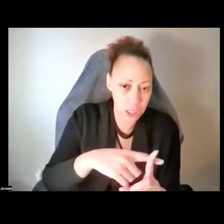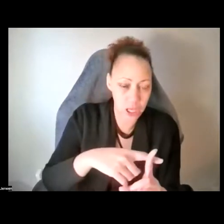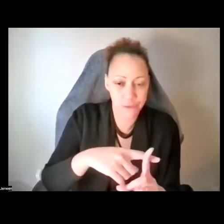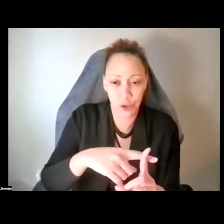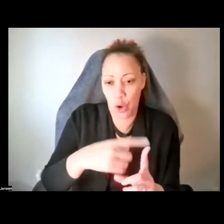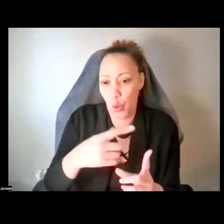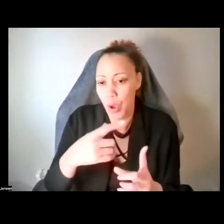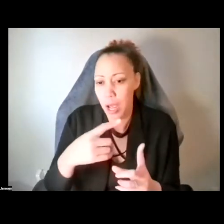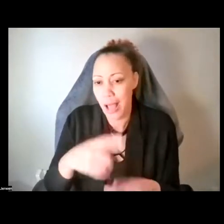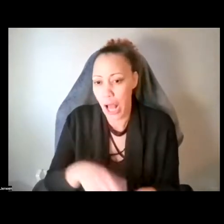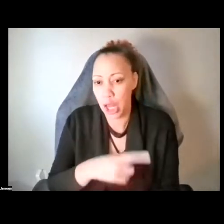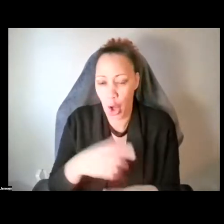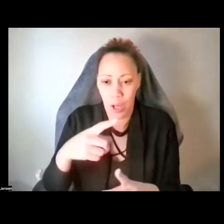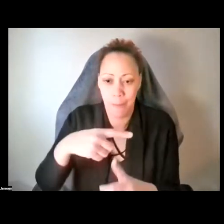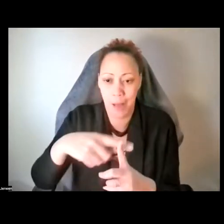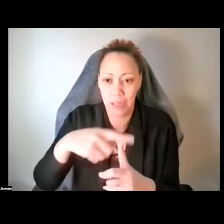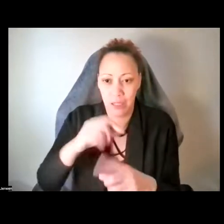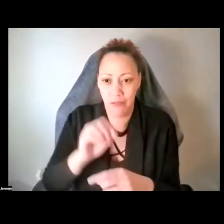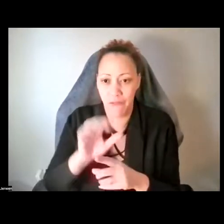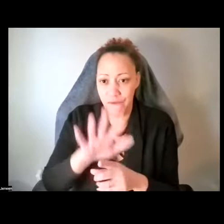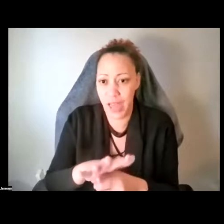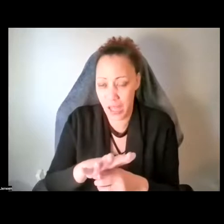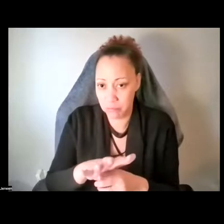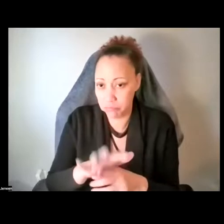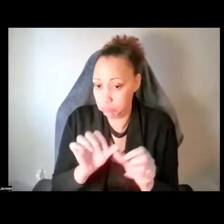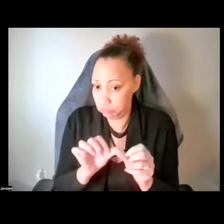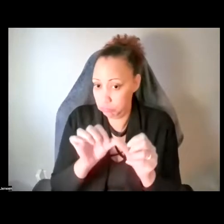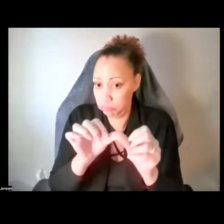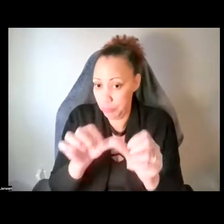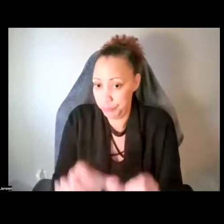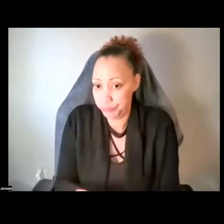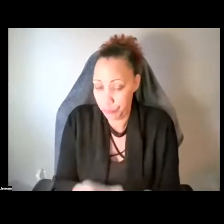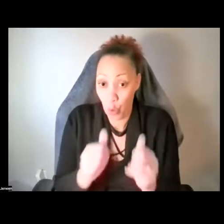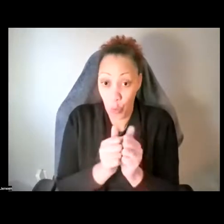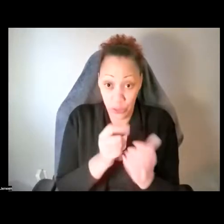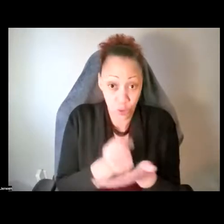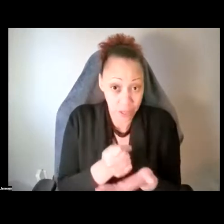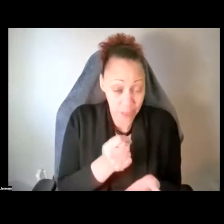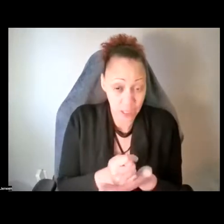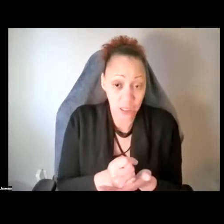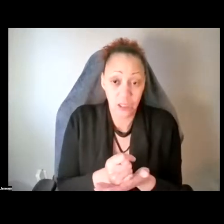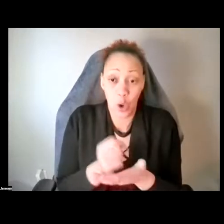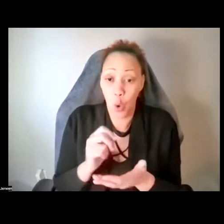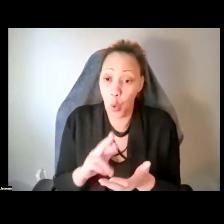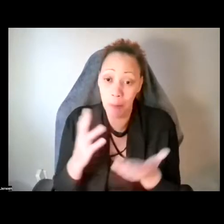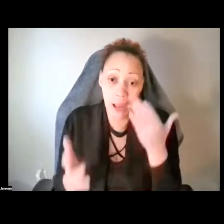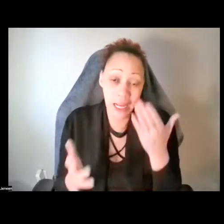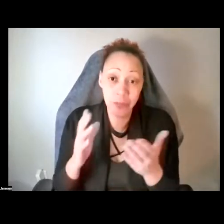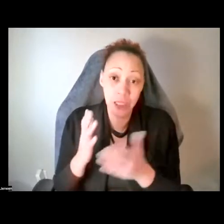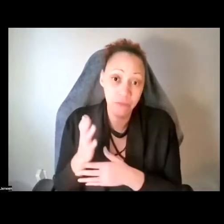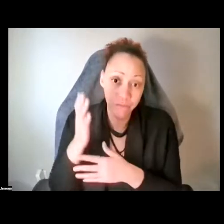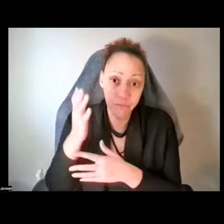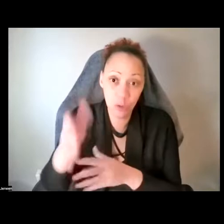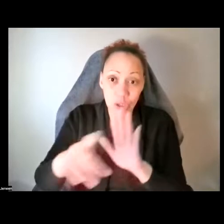a positive effect could last with psychedelic assisted treatment or potential, uh, long-term negative effects?